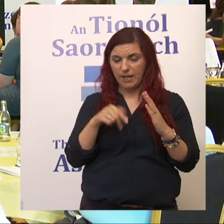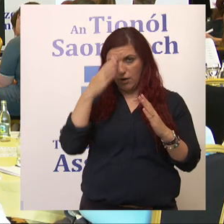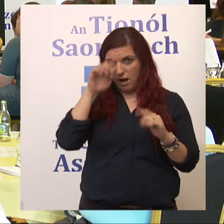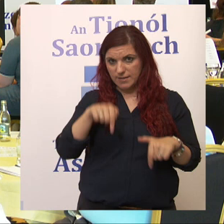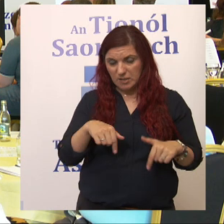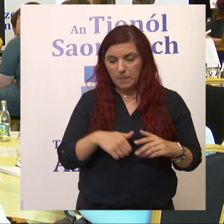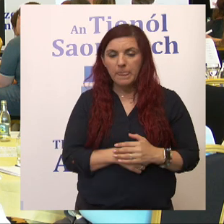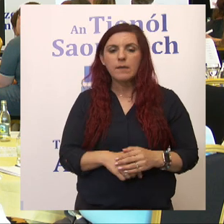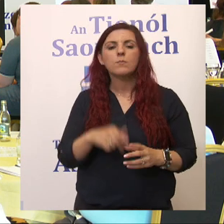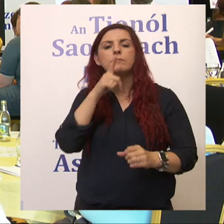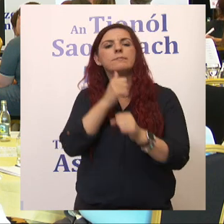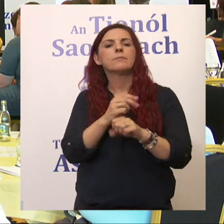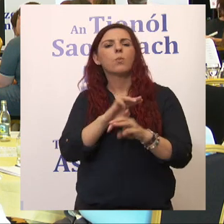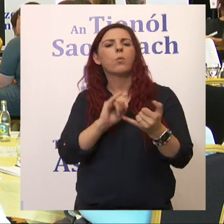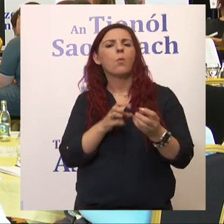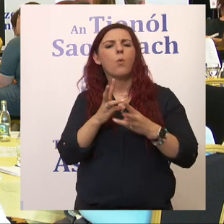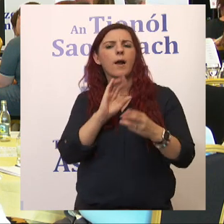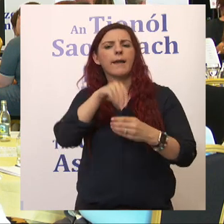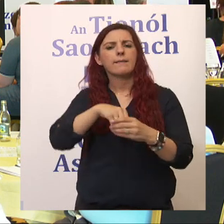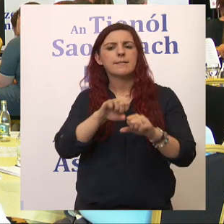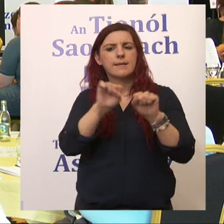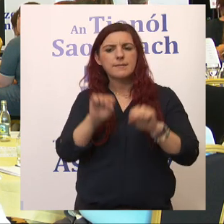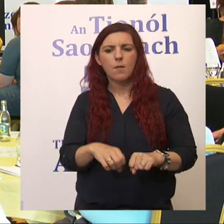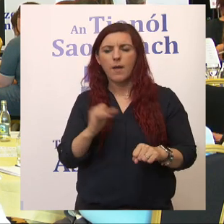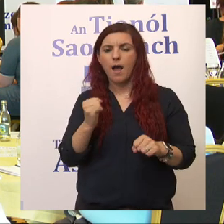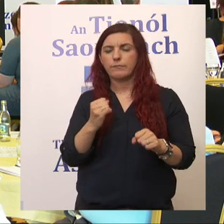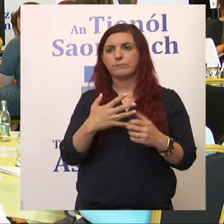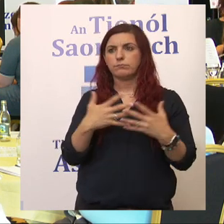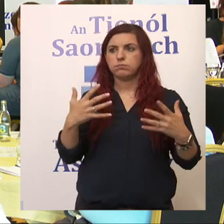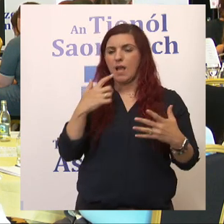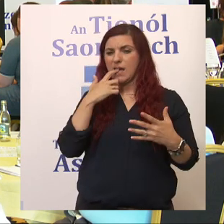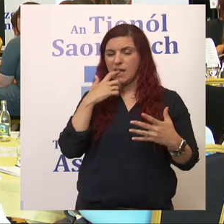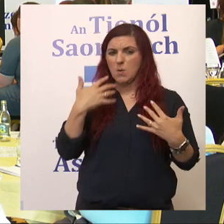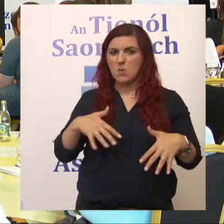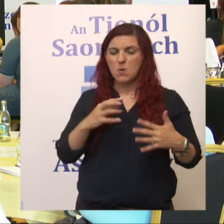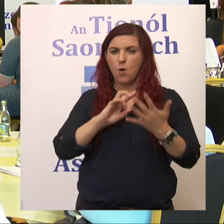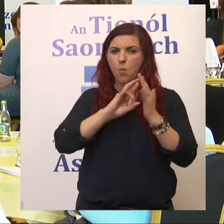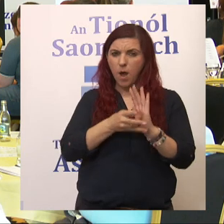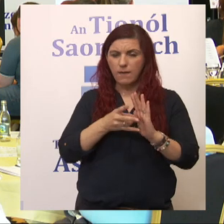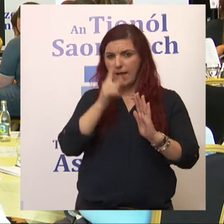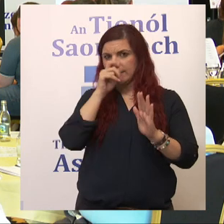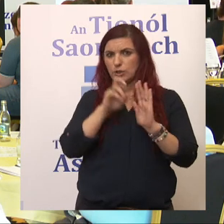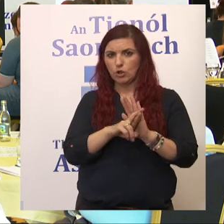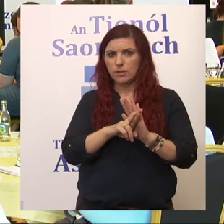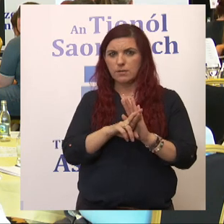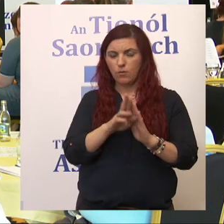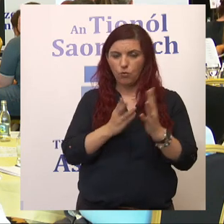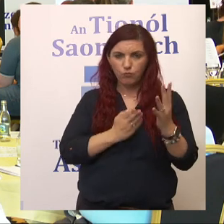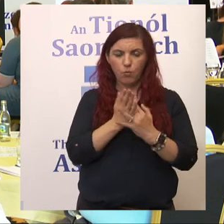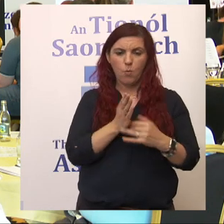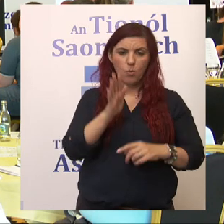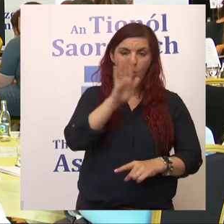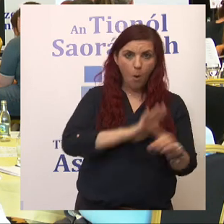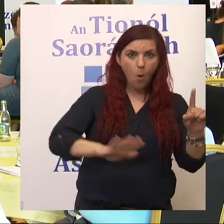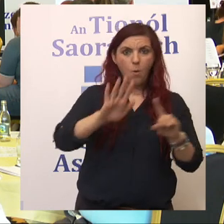terms of the people that we have working in our system, we've got a very, very highly qualified teaching cohort across the entire continuum